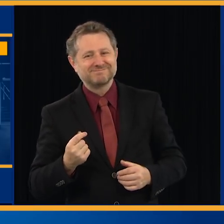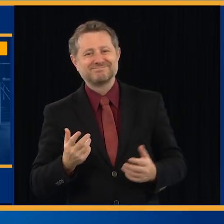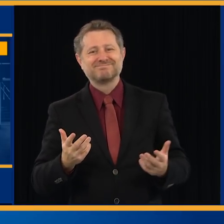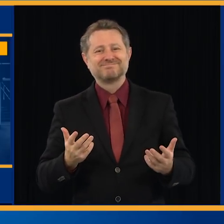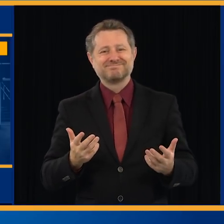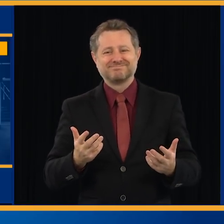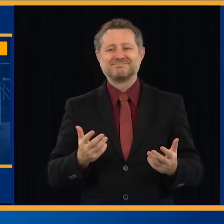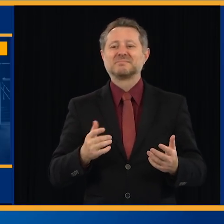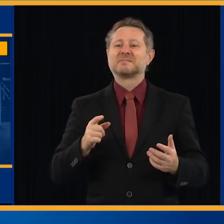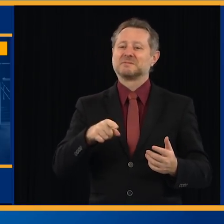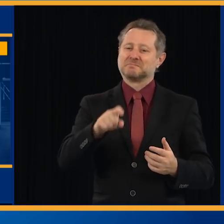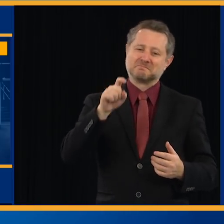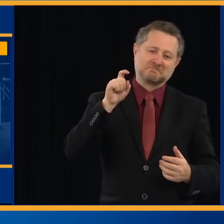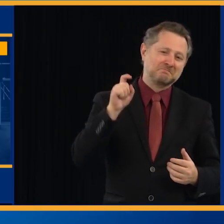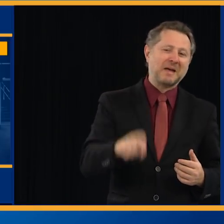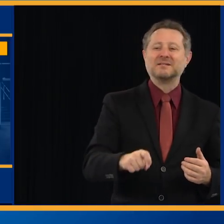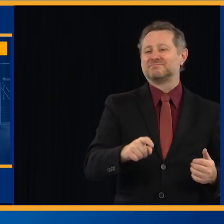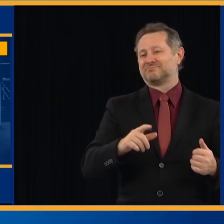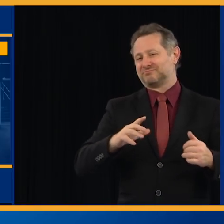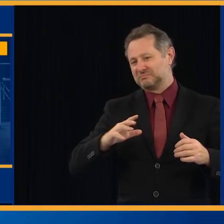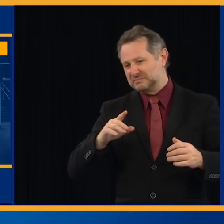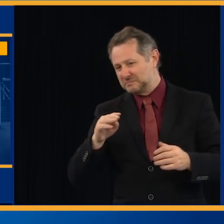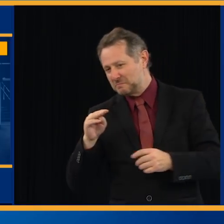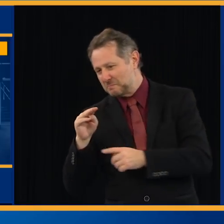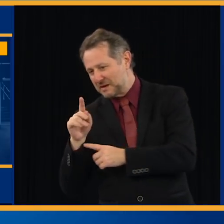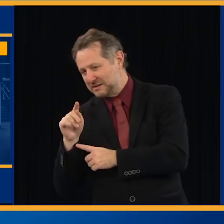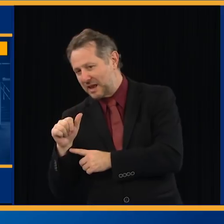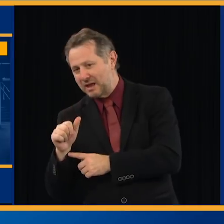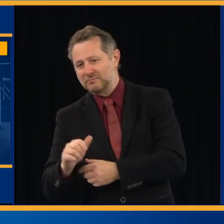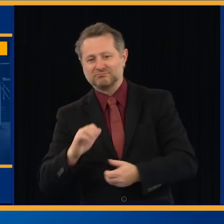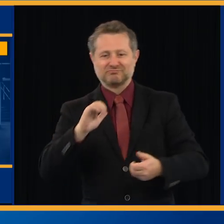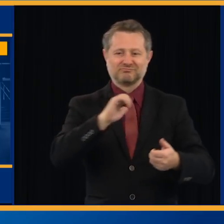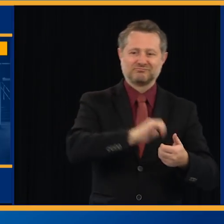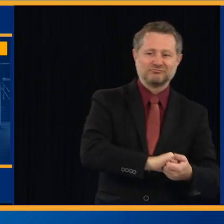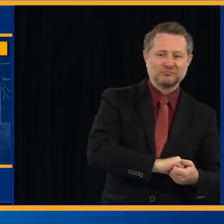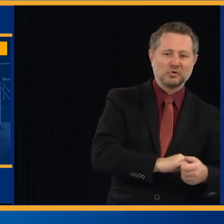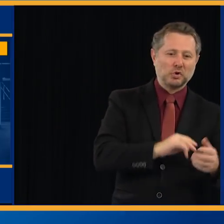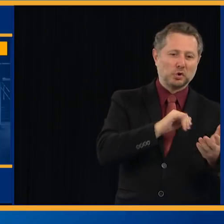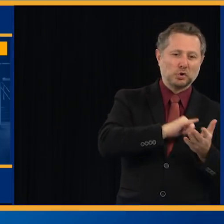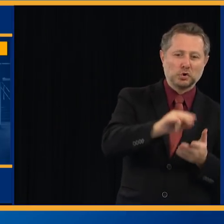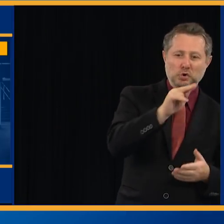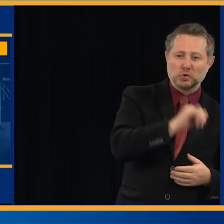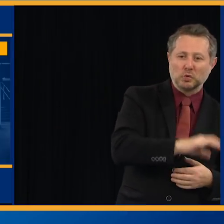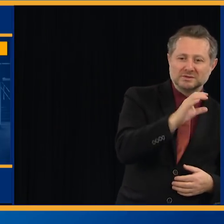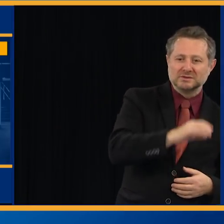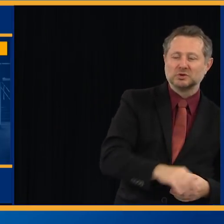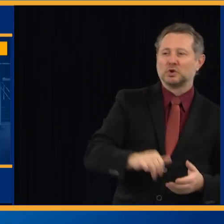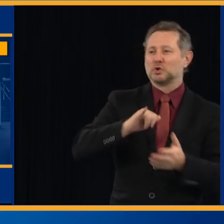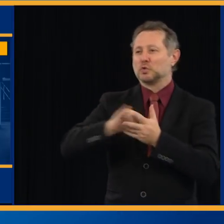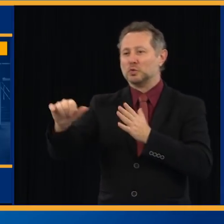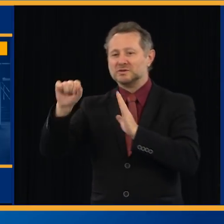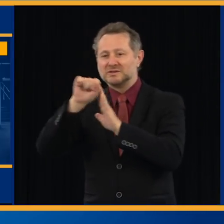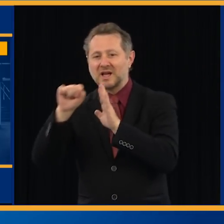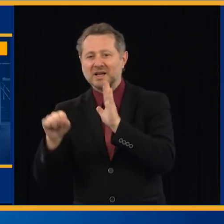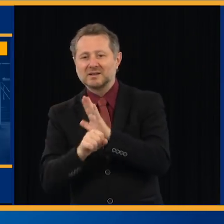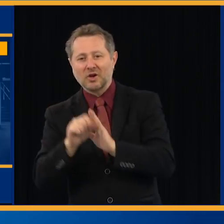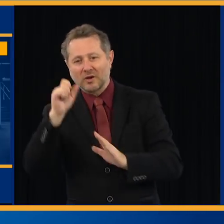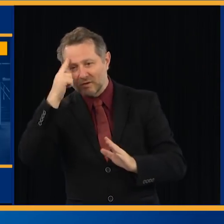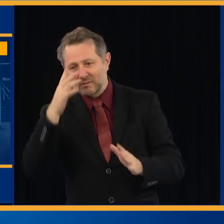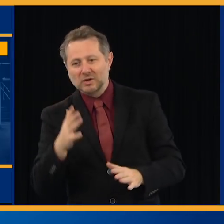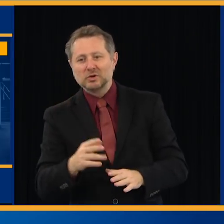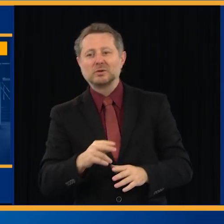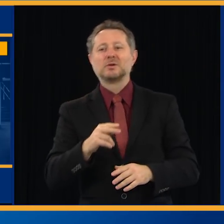the state, the city, the NYPD to all work together. It's not that easy